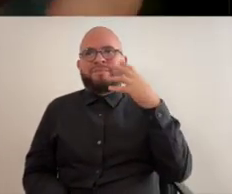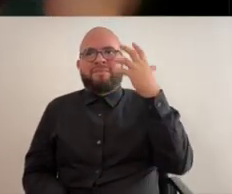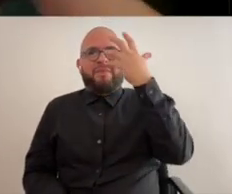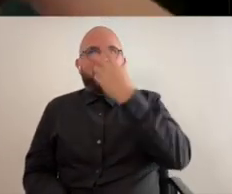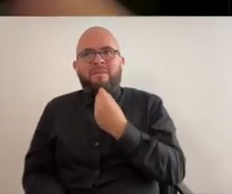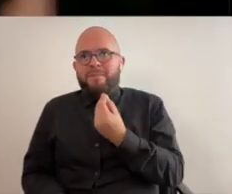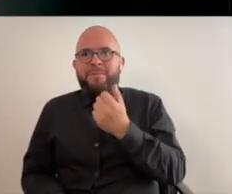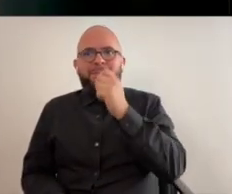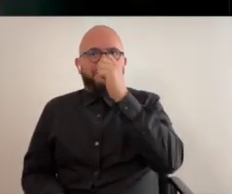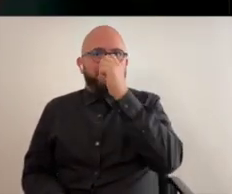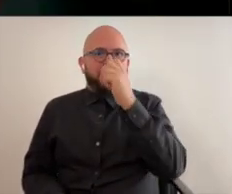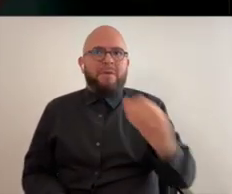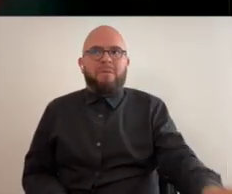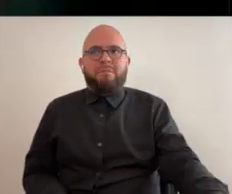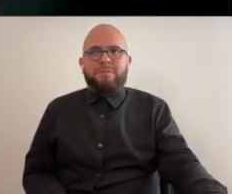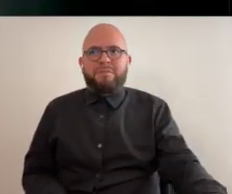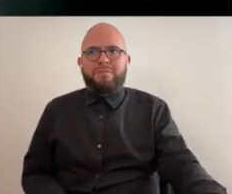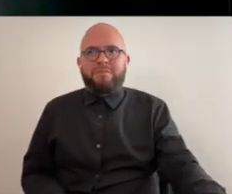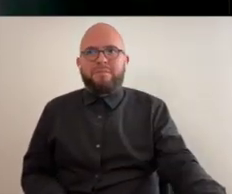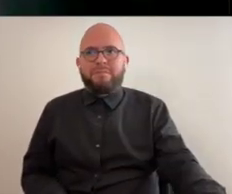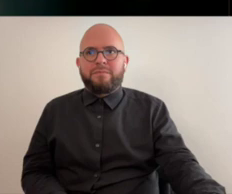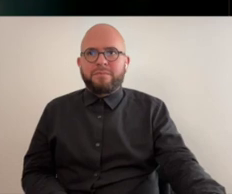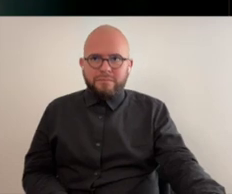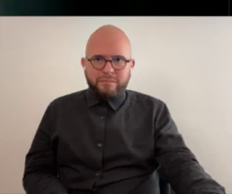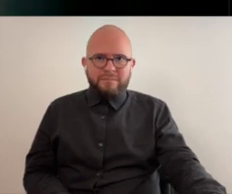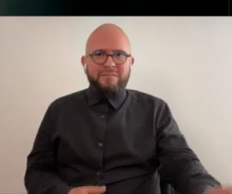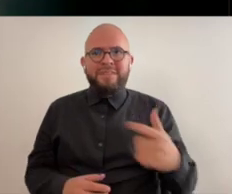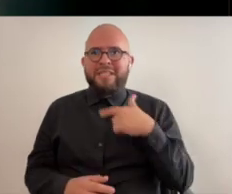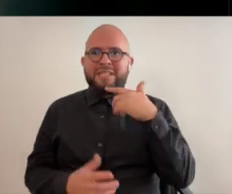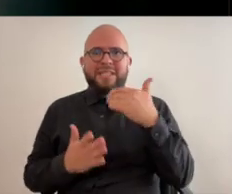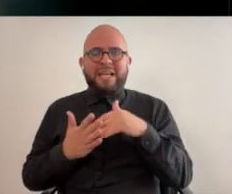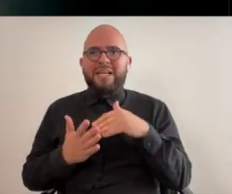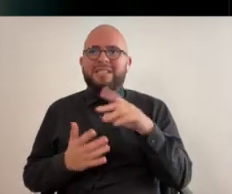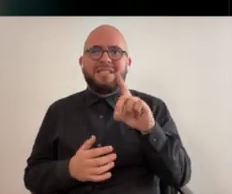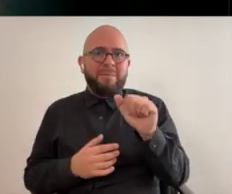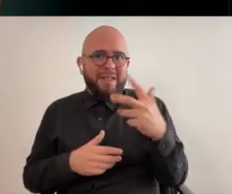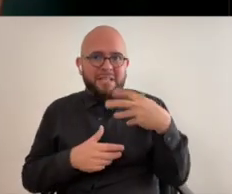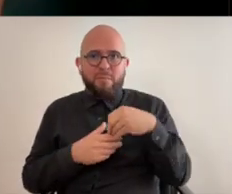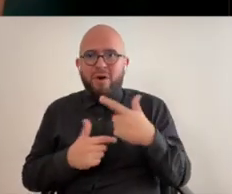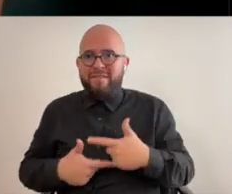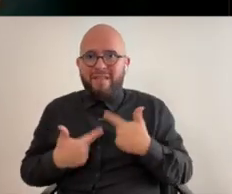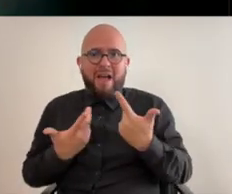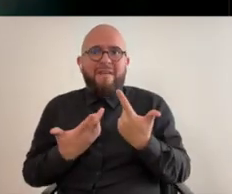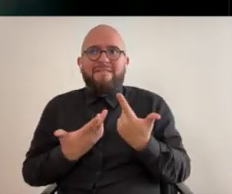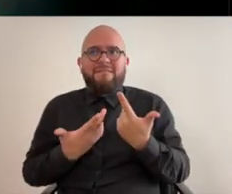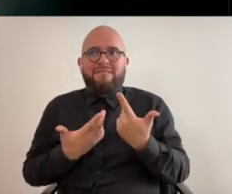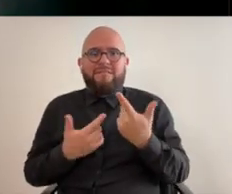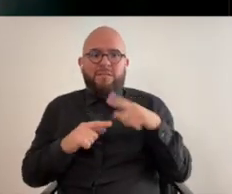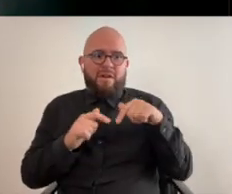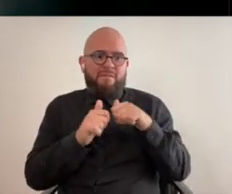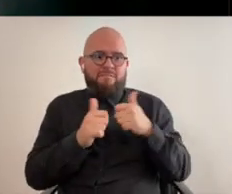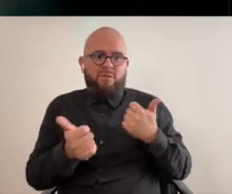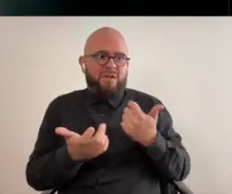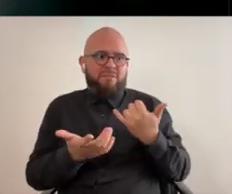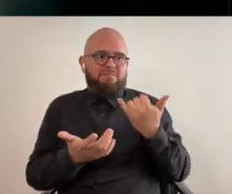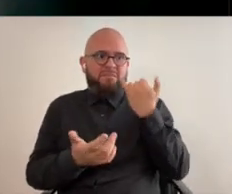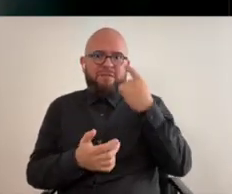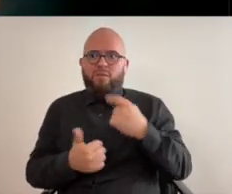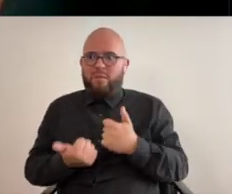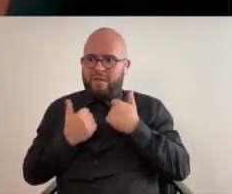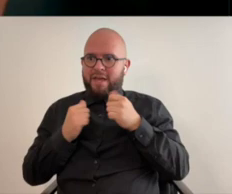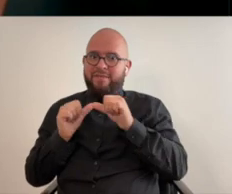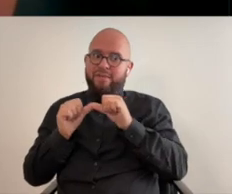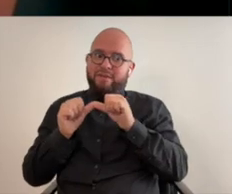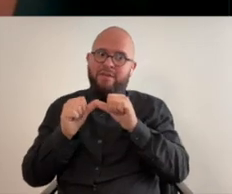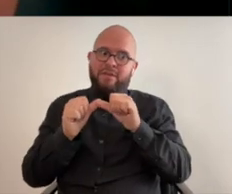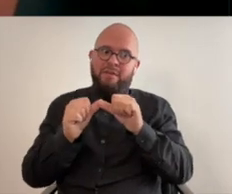and i think that's really beautiful this part of disability just being part of life and being inevitable